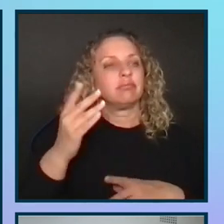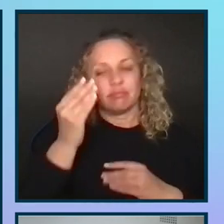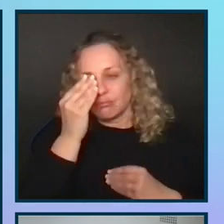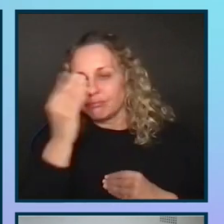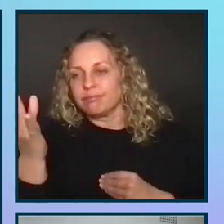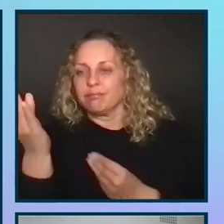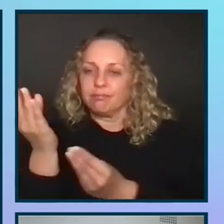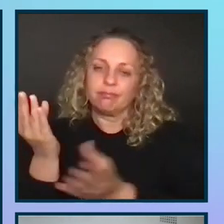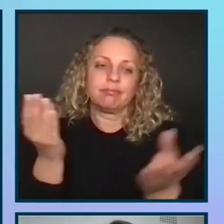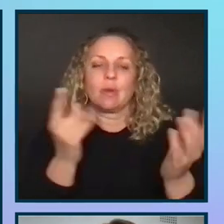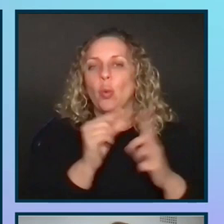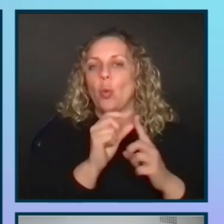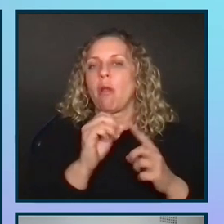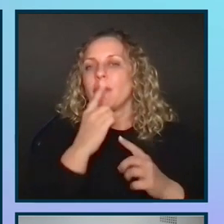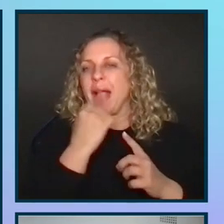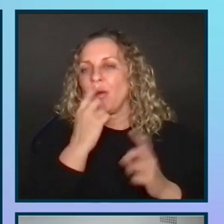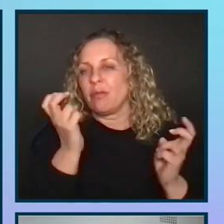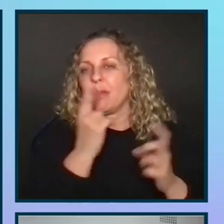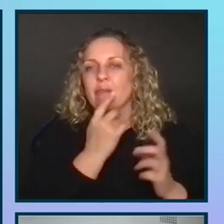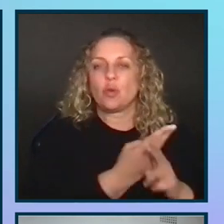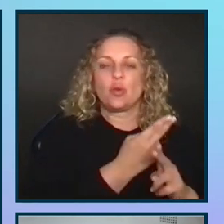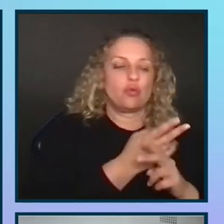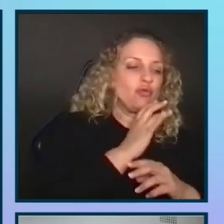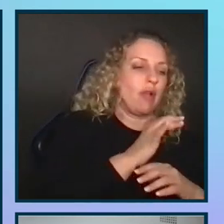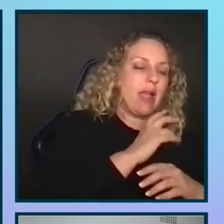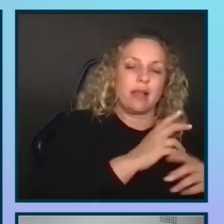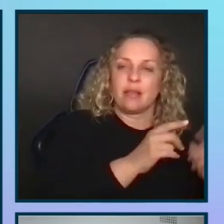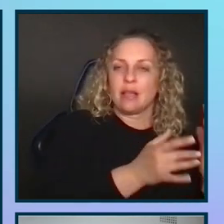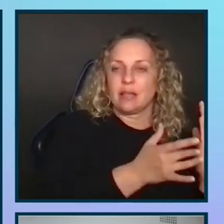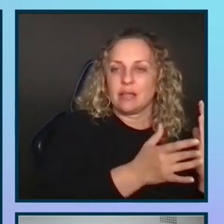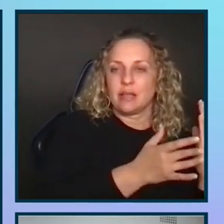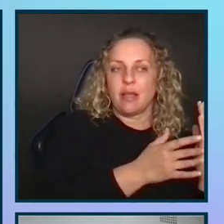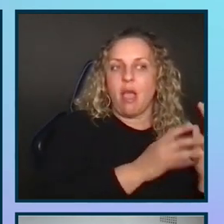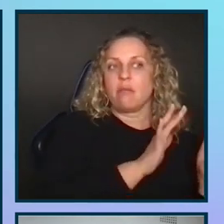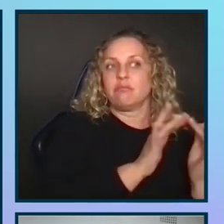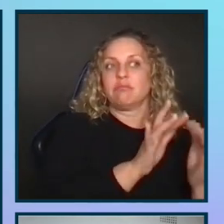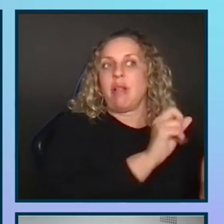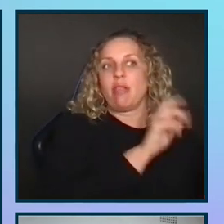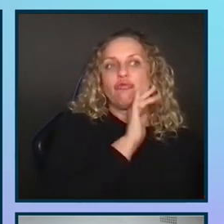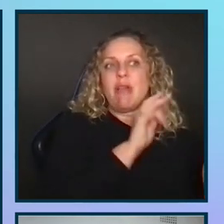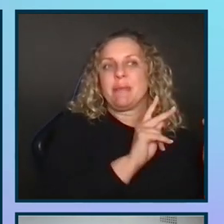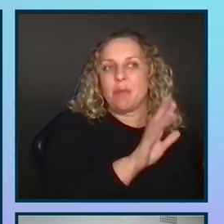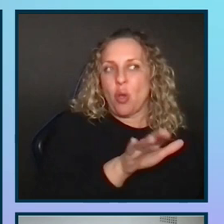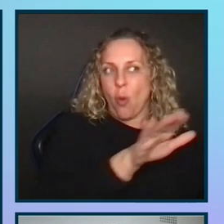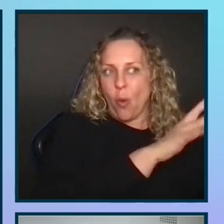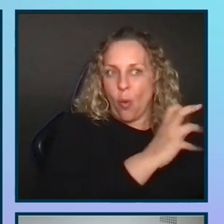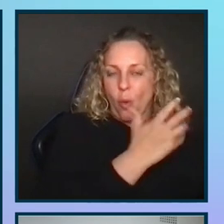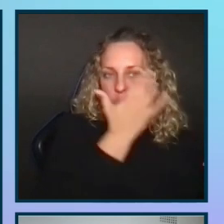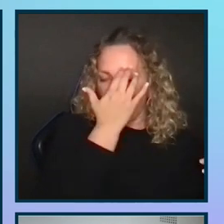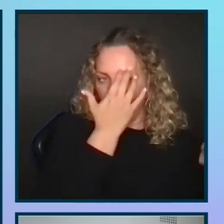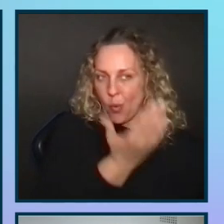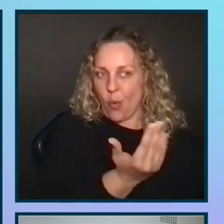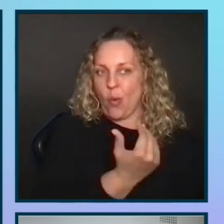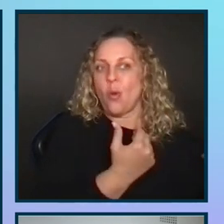know, like a dragon user, for example, often they may know other dragon users who are also are also